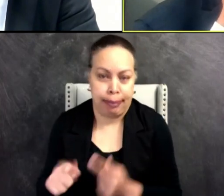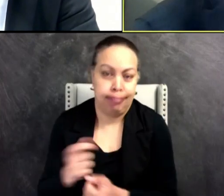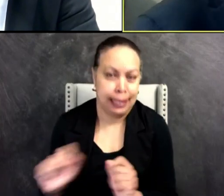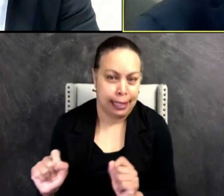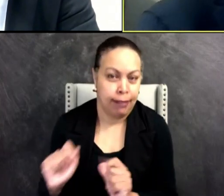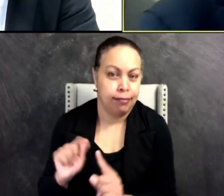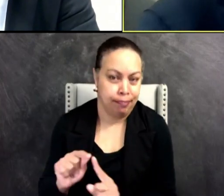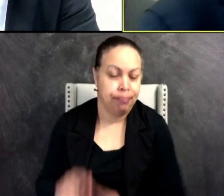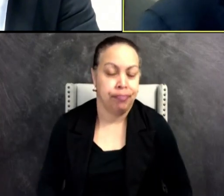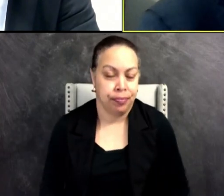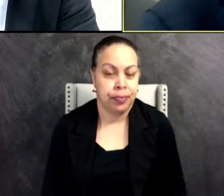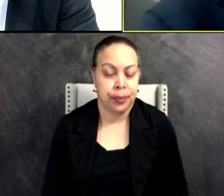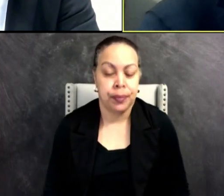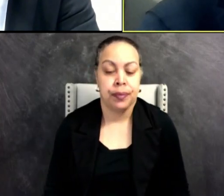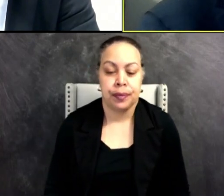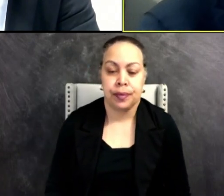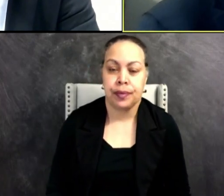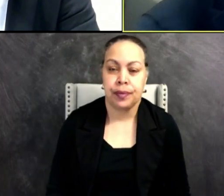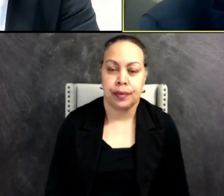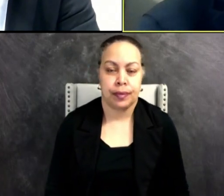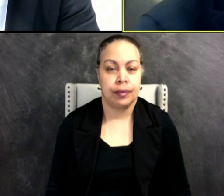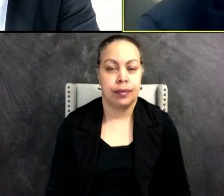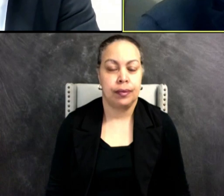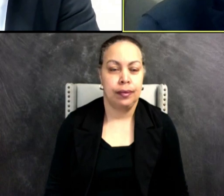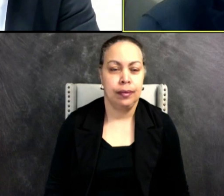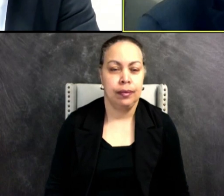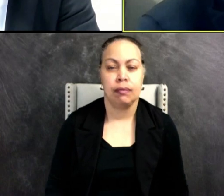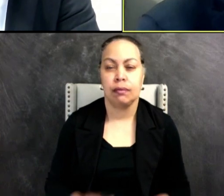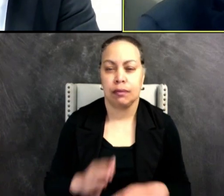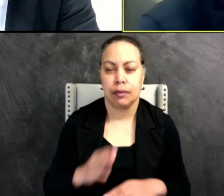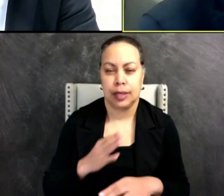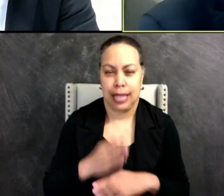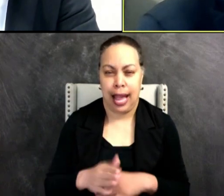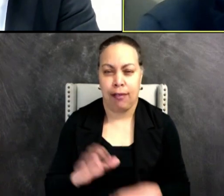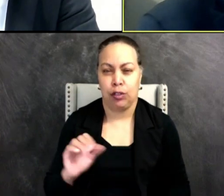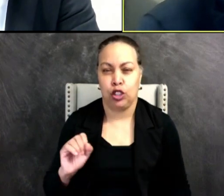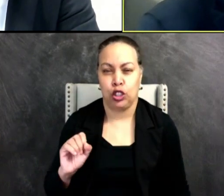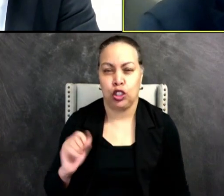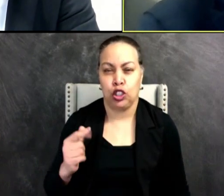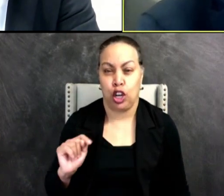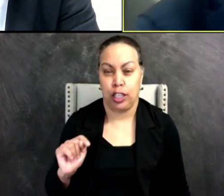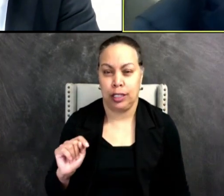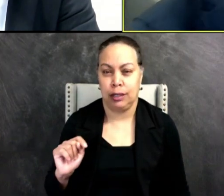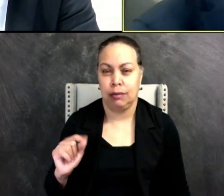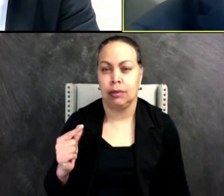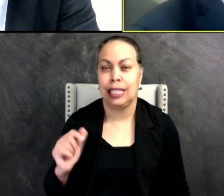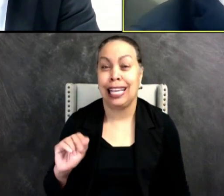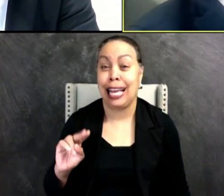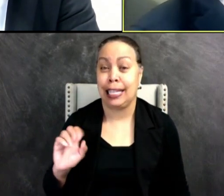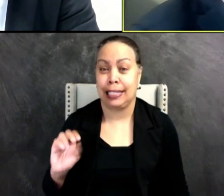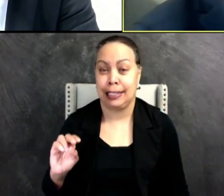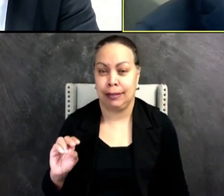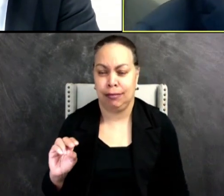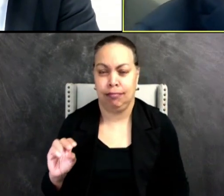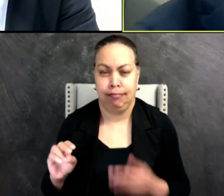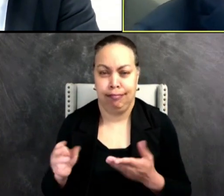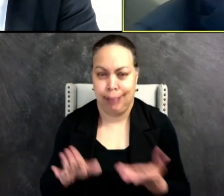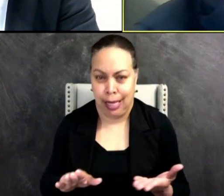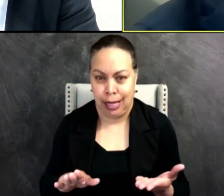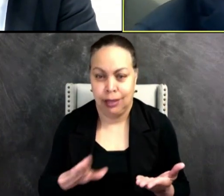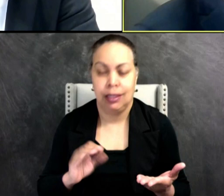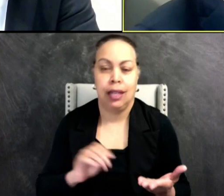So when the time between the time following Sergeant Gannon's death in the police union and